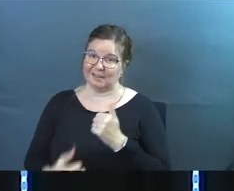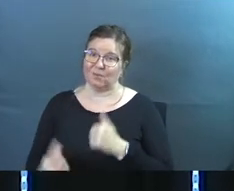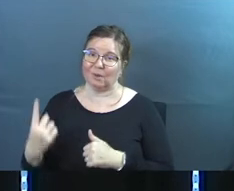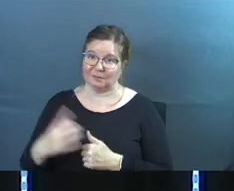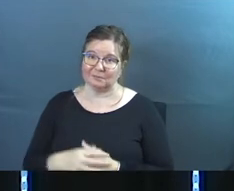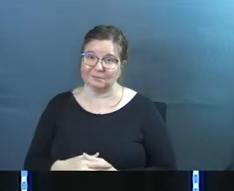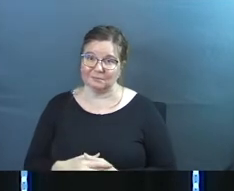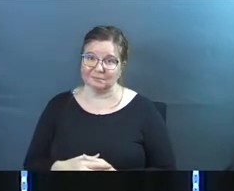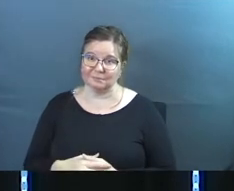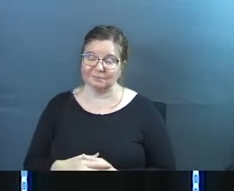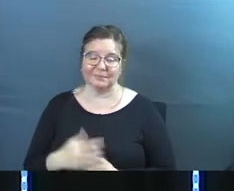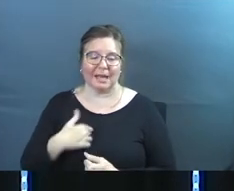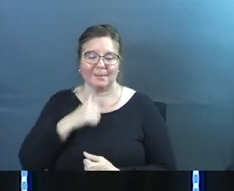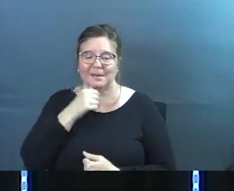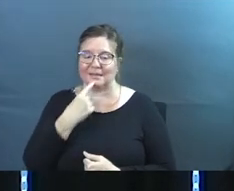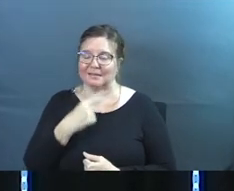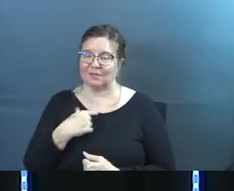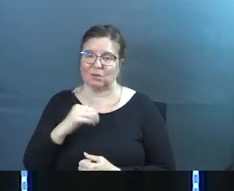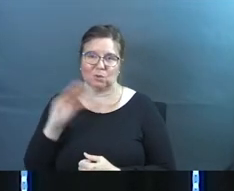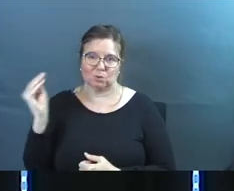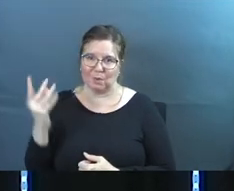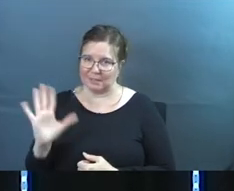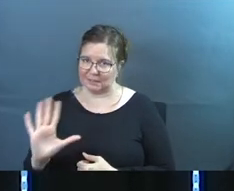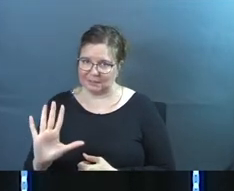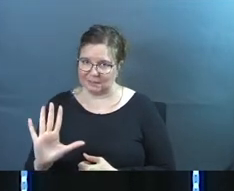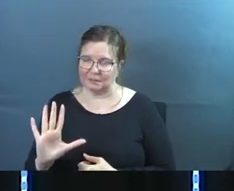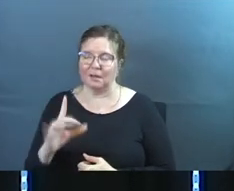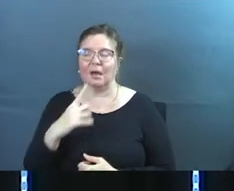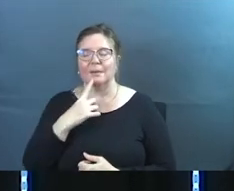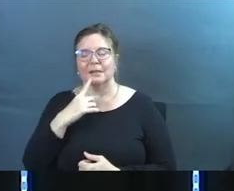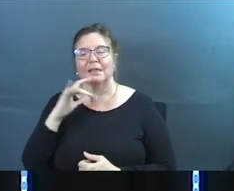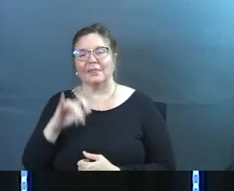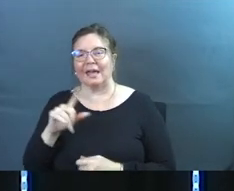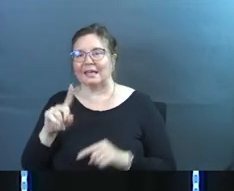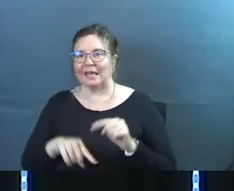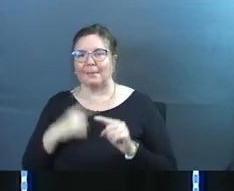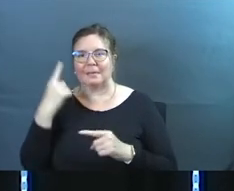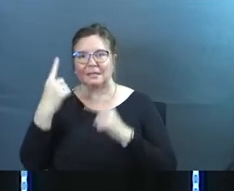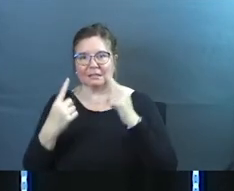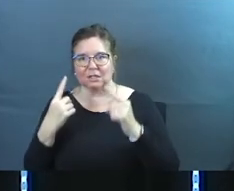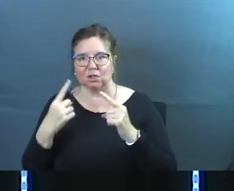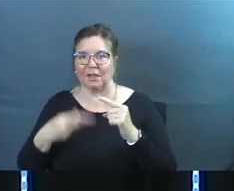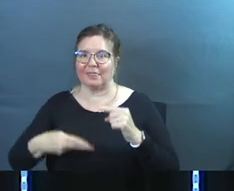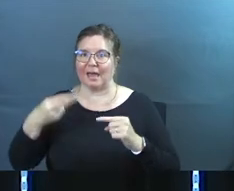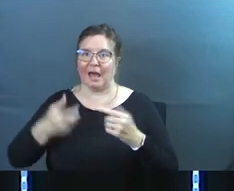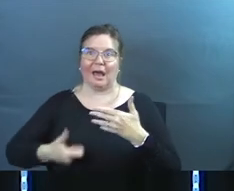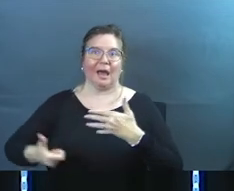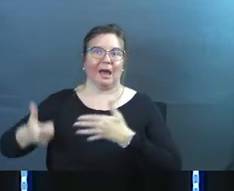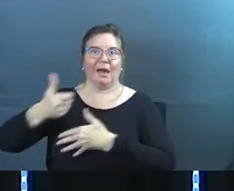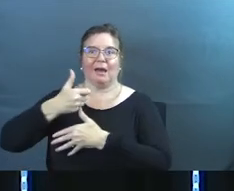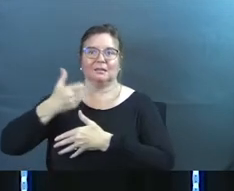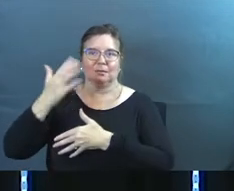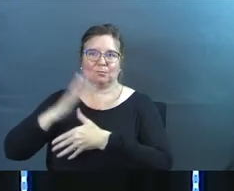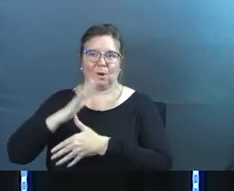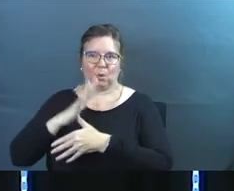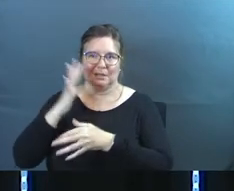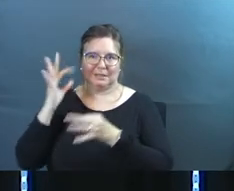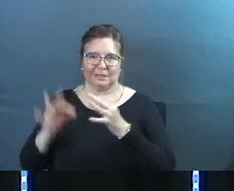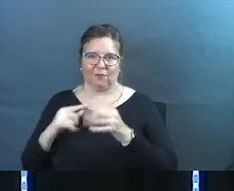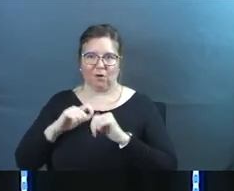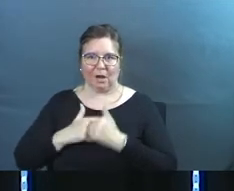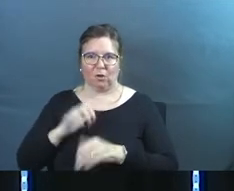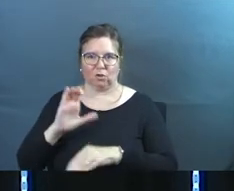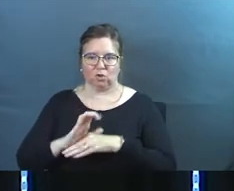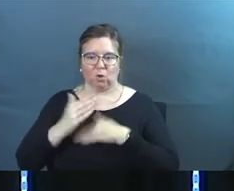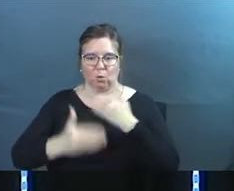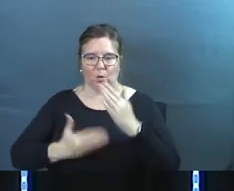one I'm not saying that there's no grace I'm just saying that that cannot be considered the highest priority in the decisions for